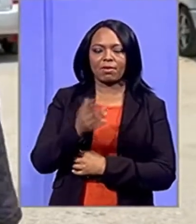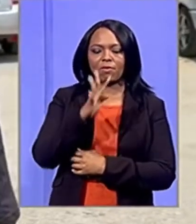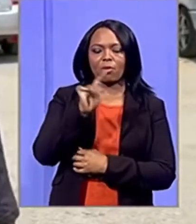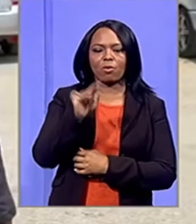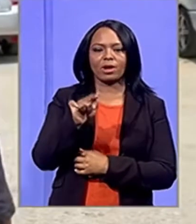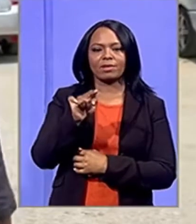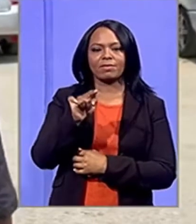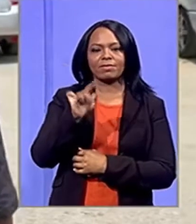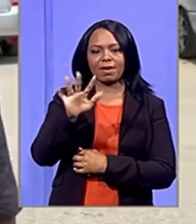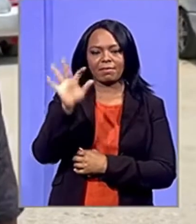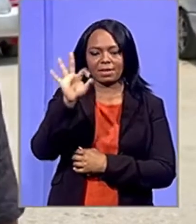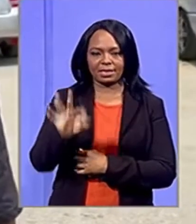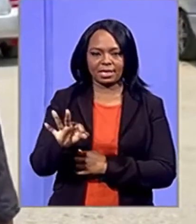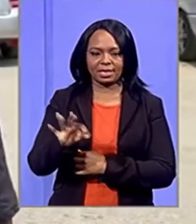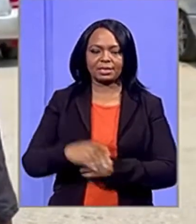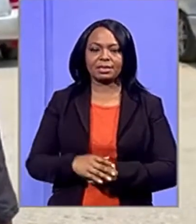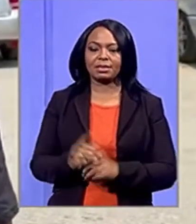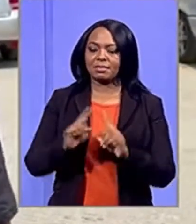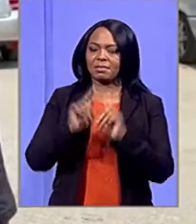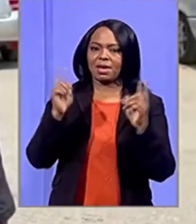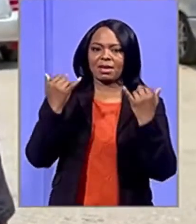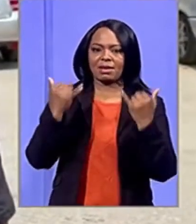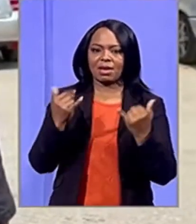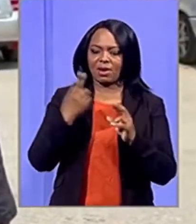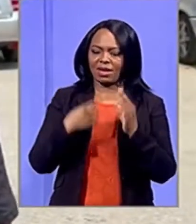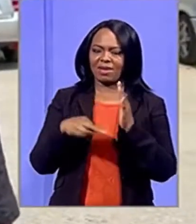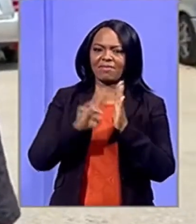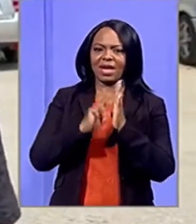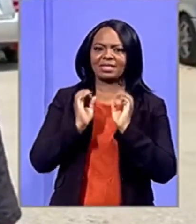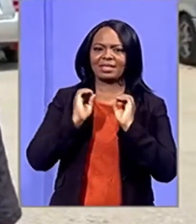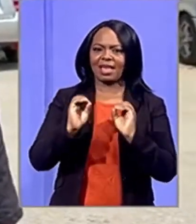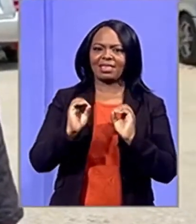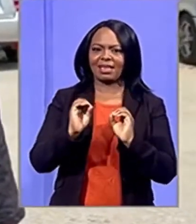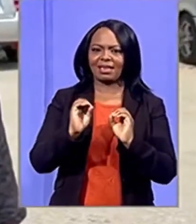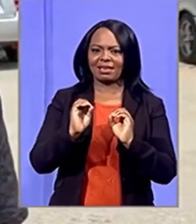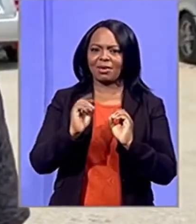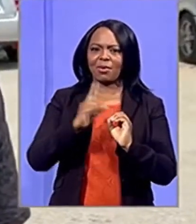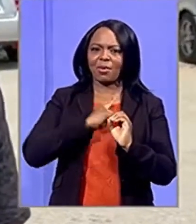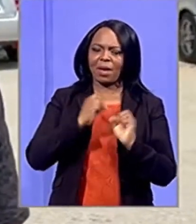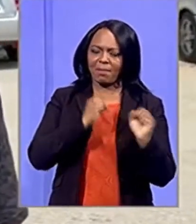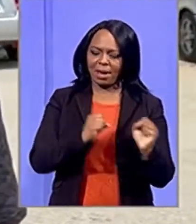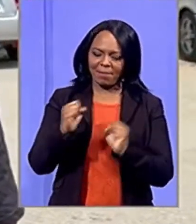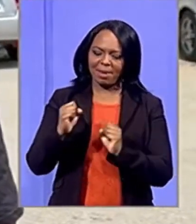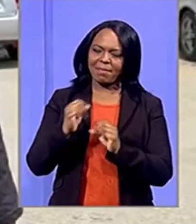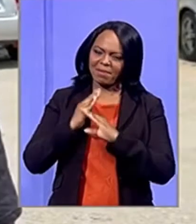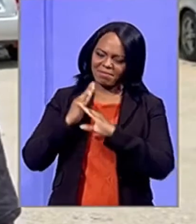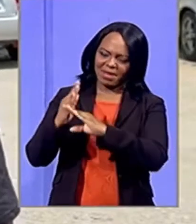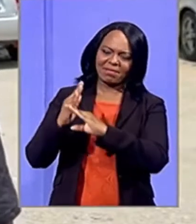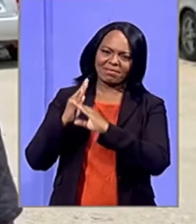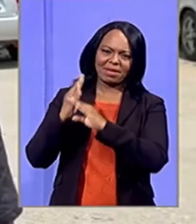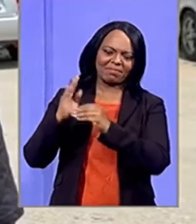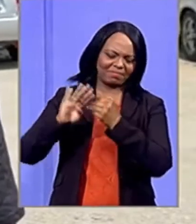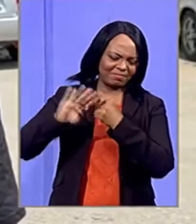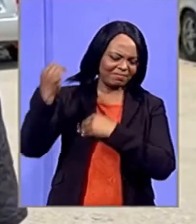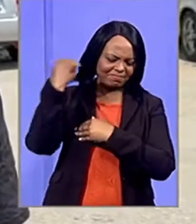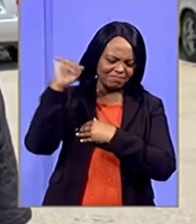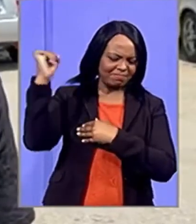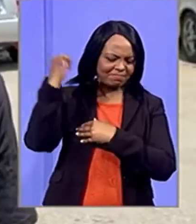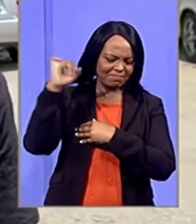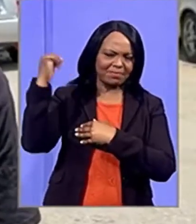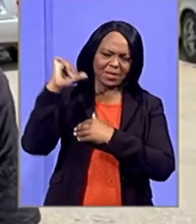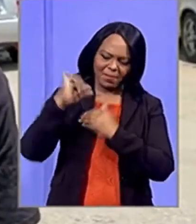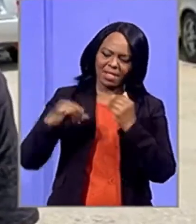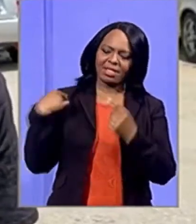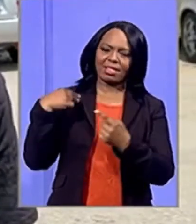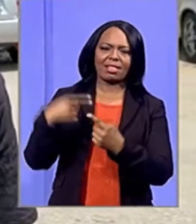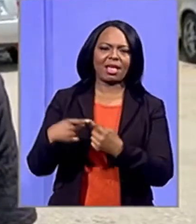.5%. In fact, there is nothing revised in that offer. It's the same thing that we have been rejecting for the past few months. And there is